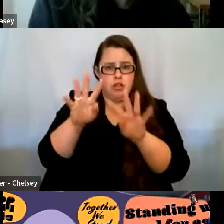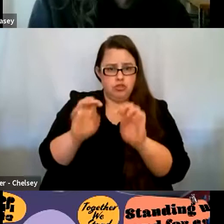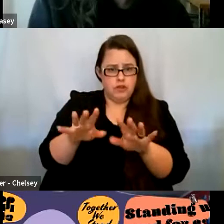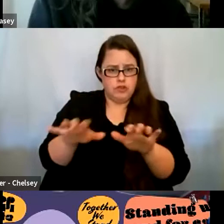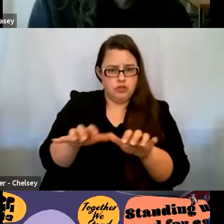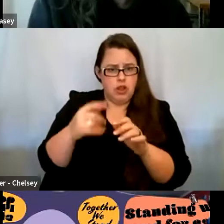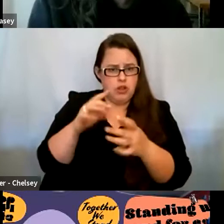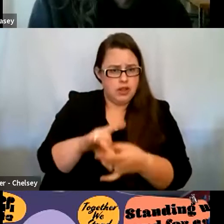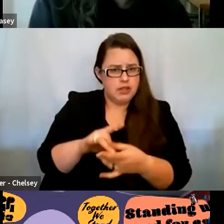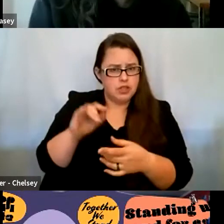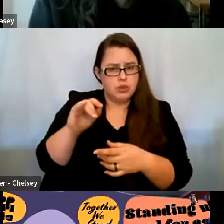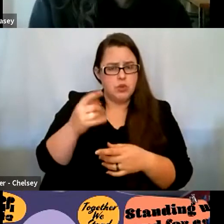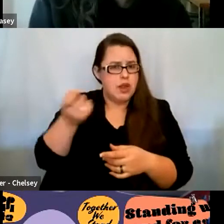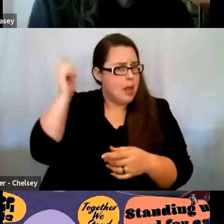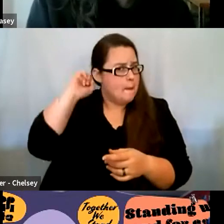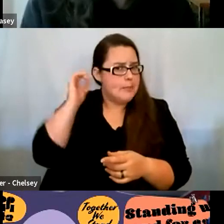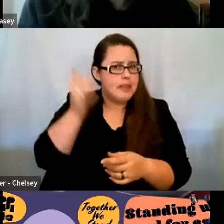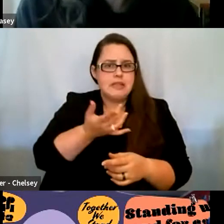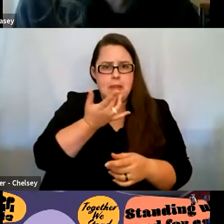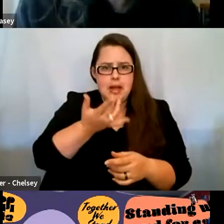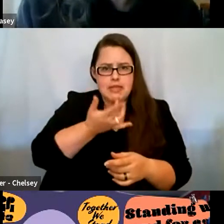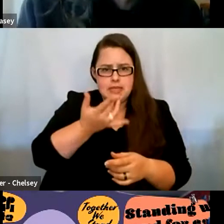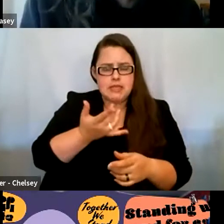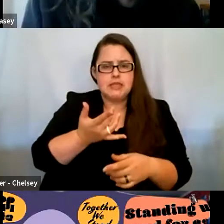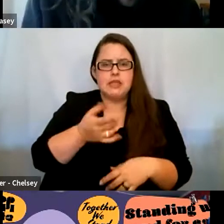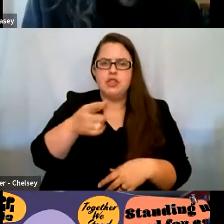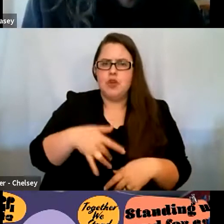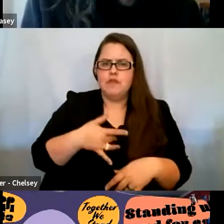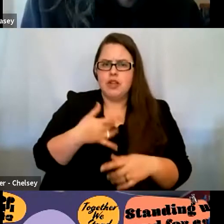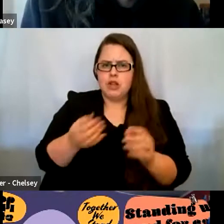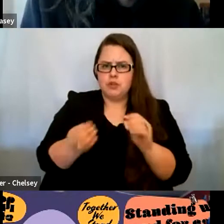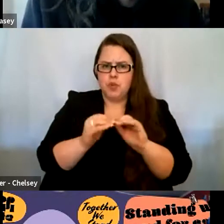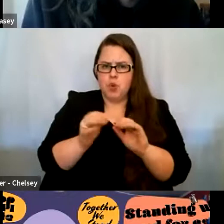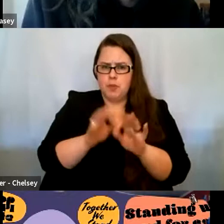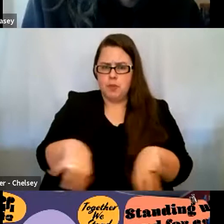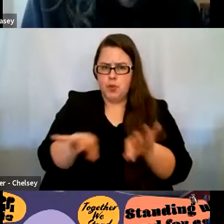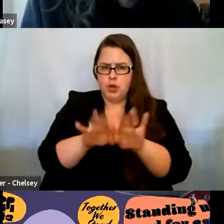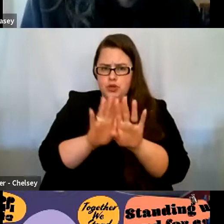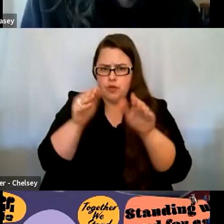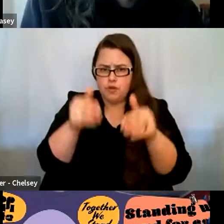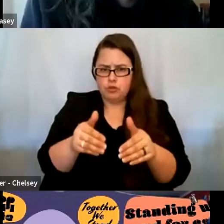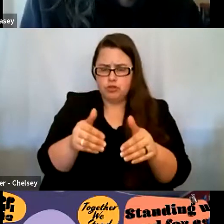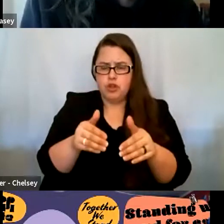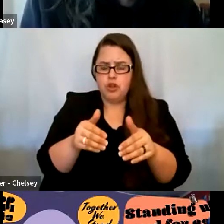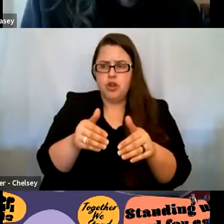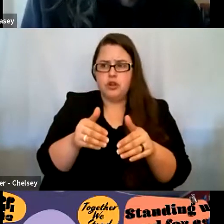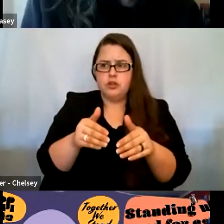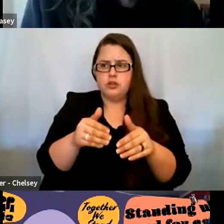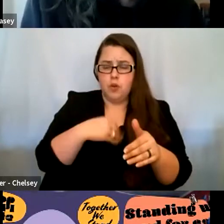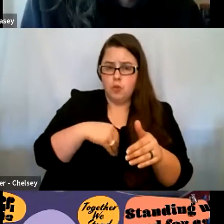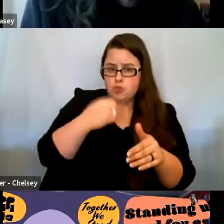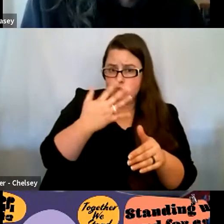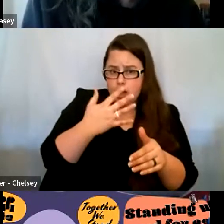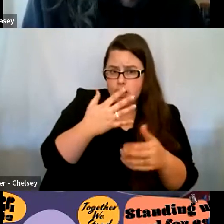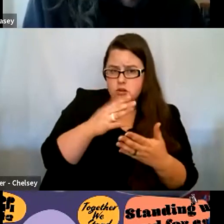implicit biases, do you think it's more important to focus on, um, white college